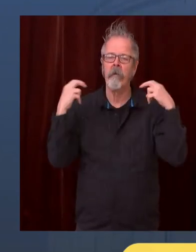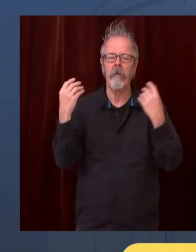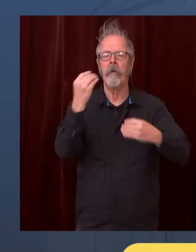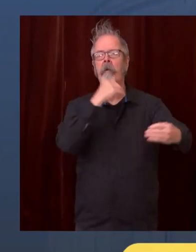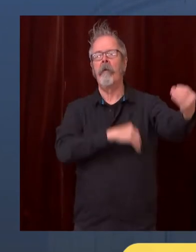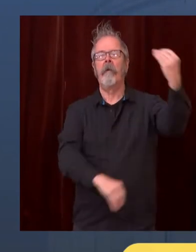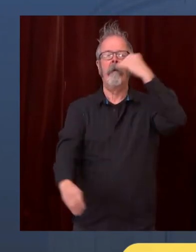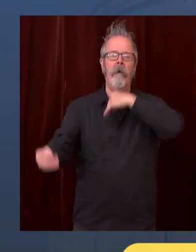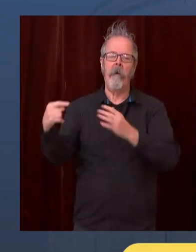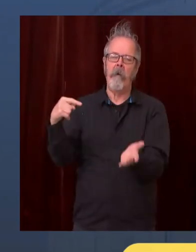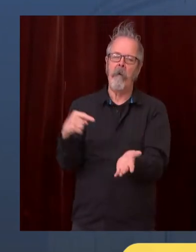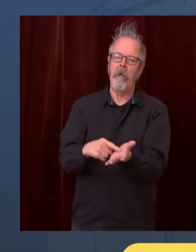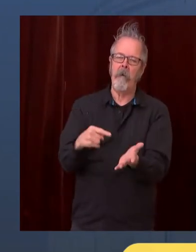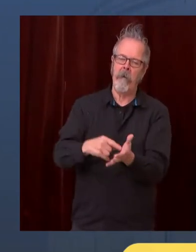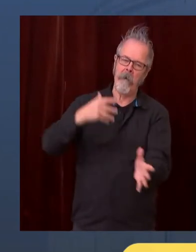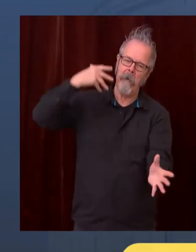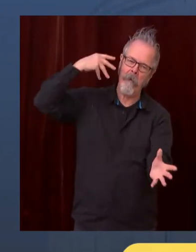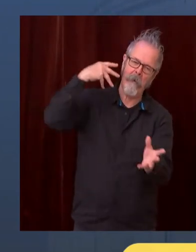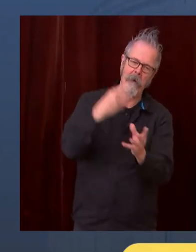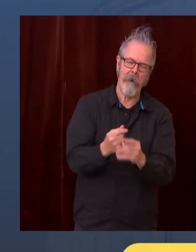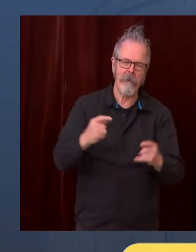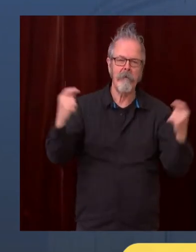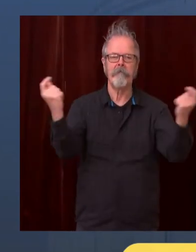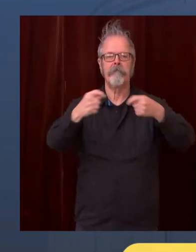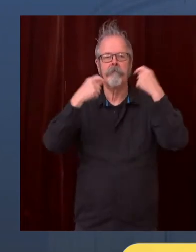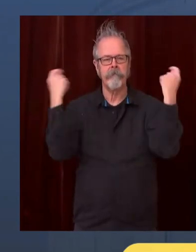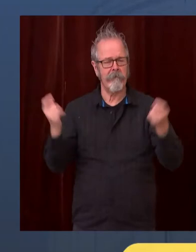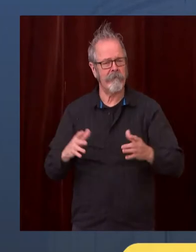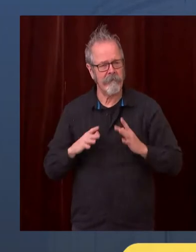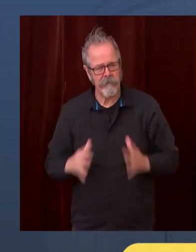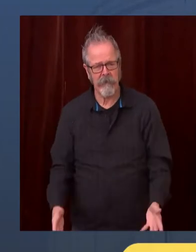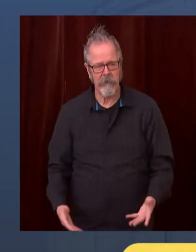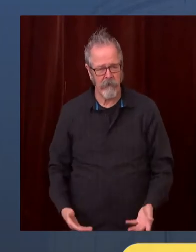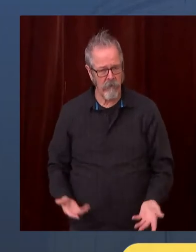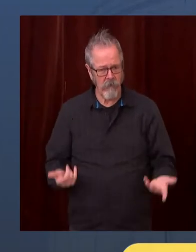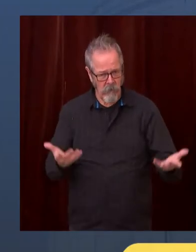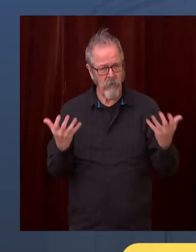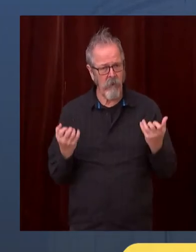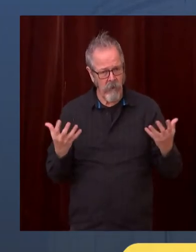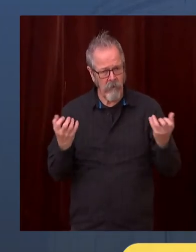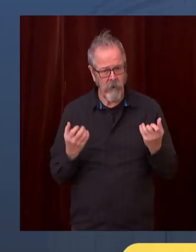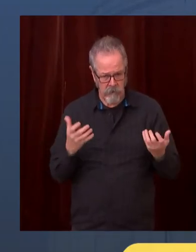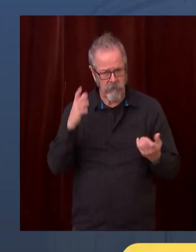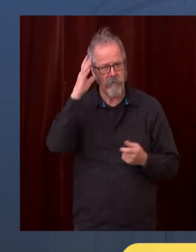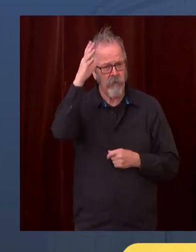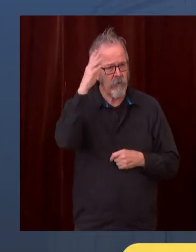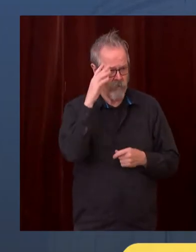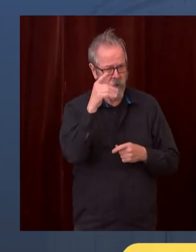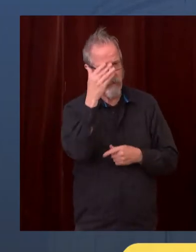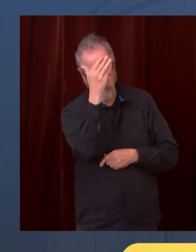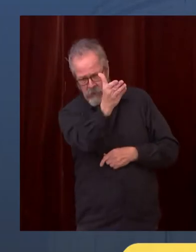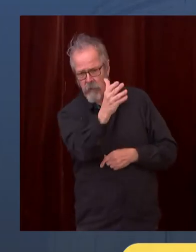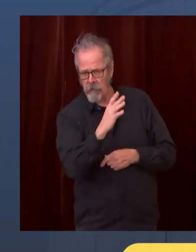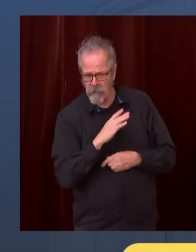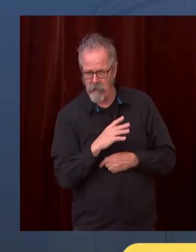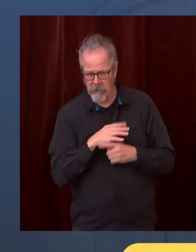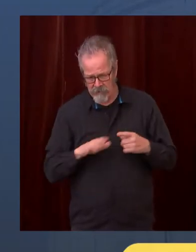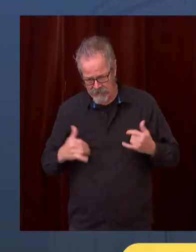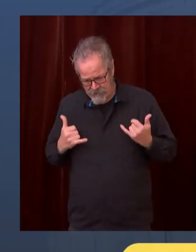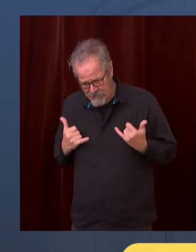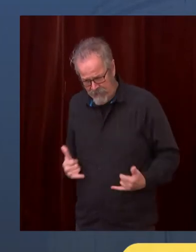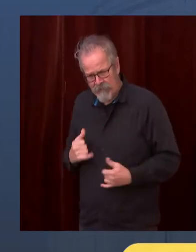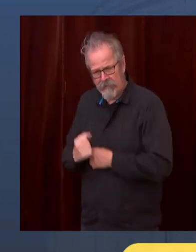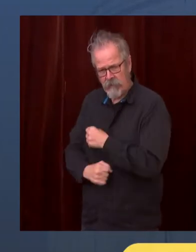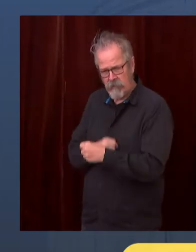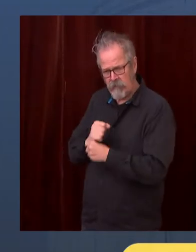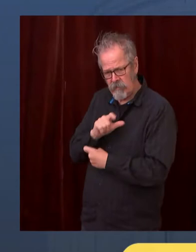next Thanksgiving and the way to make sure that's the case is to find a new way to celebrate Thanksgiving this year and I hope folks will do